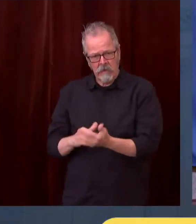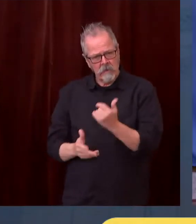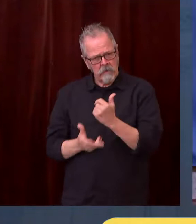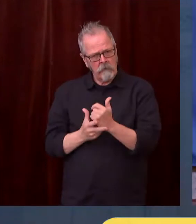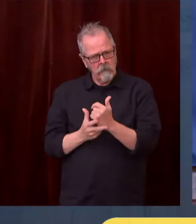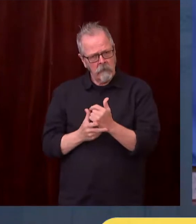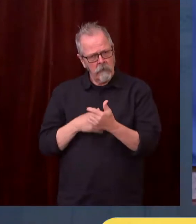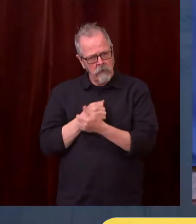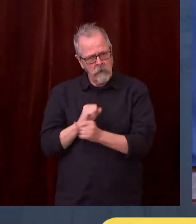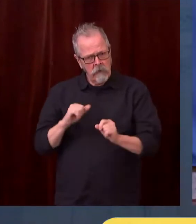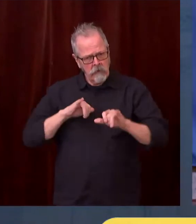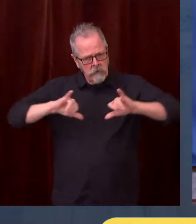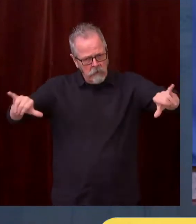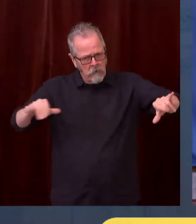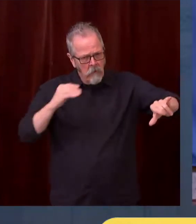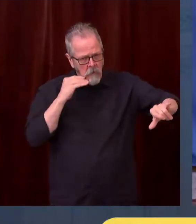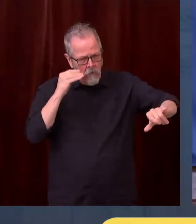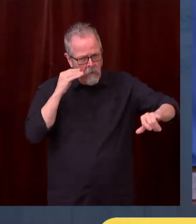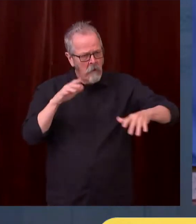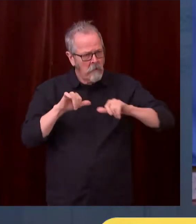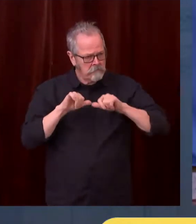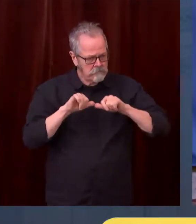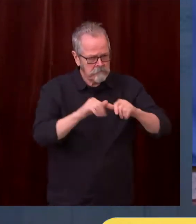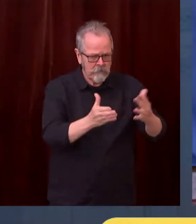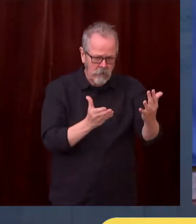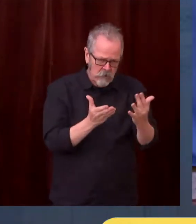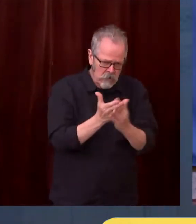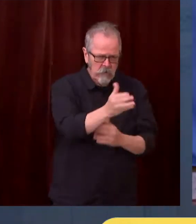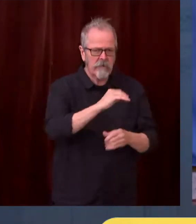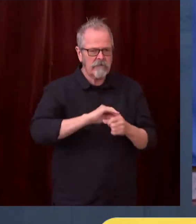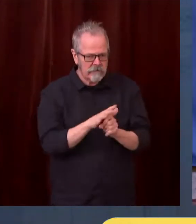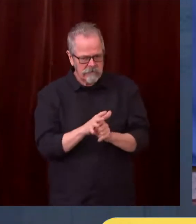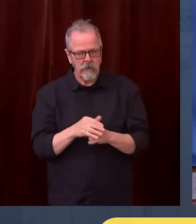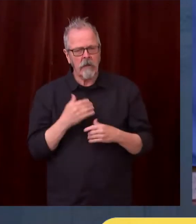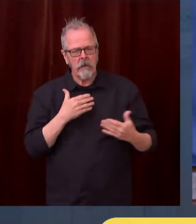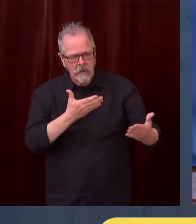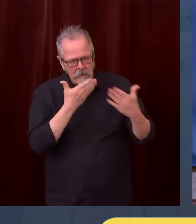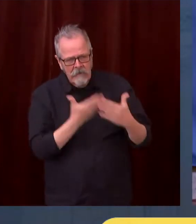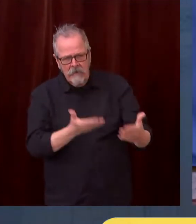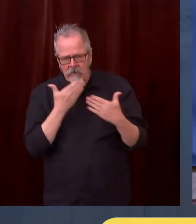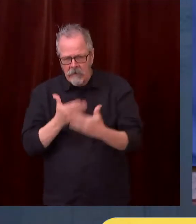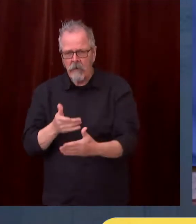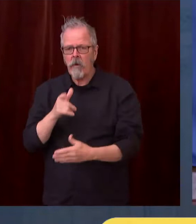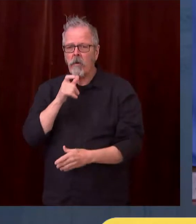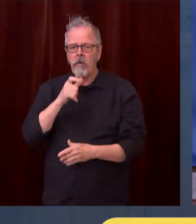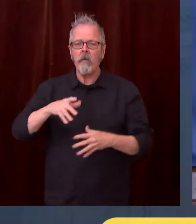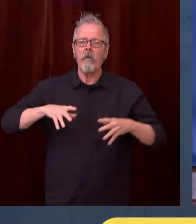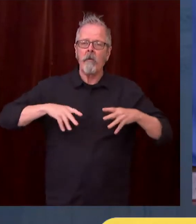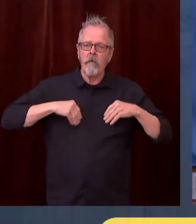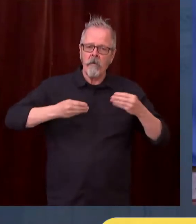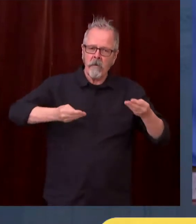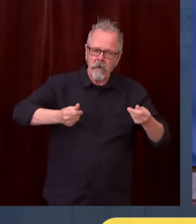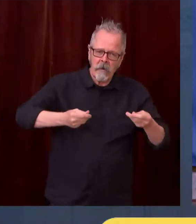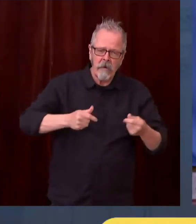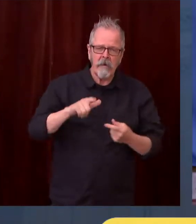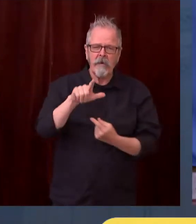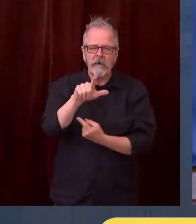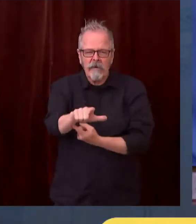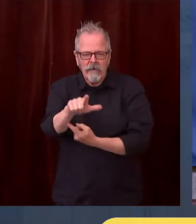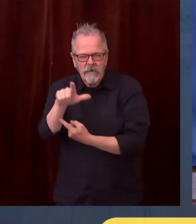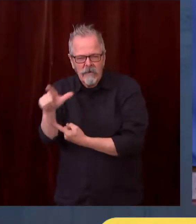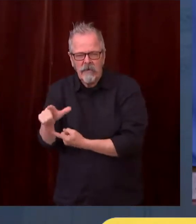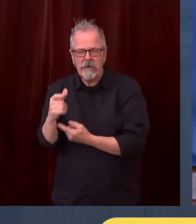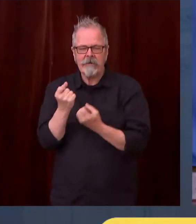property owners for their patience and understanding during this difficult time. And we know that despite our efforts, homelessness